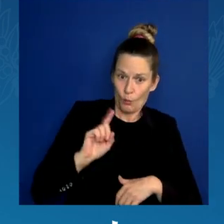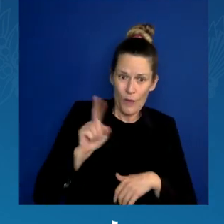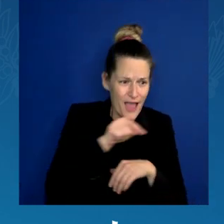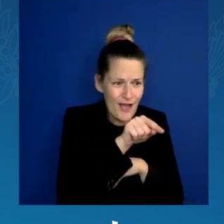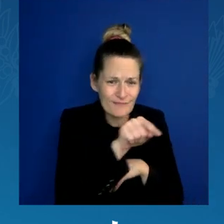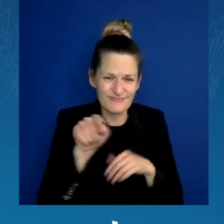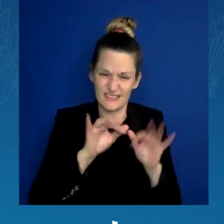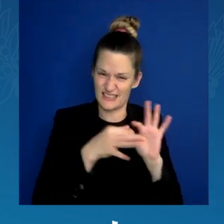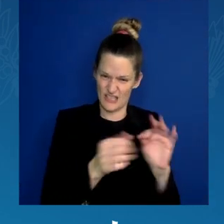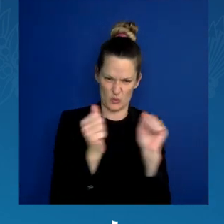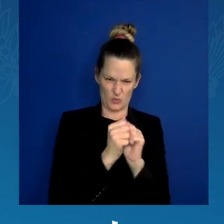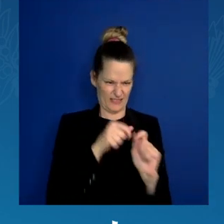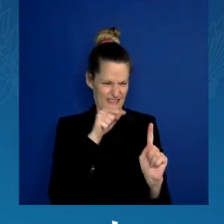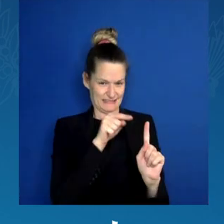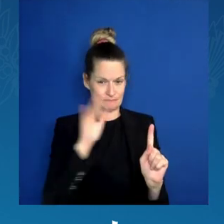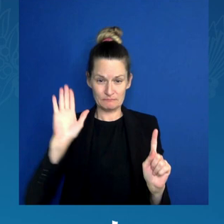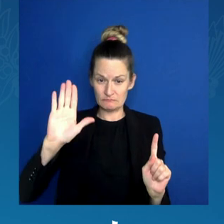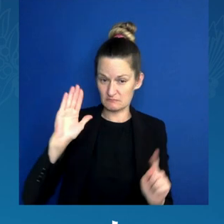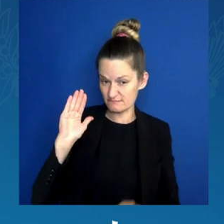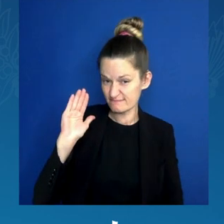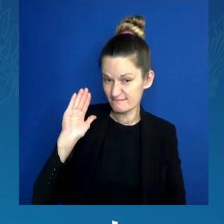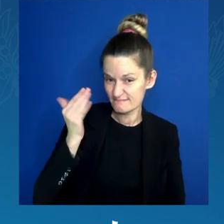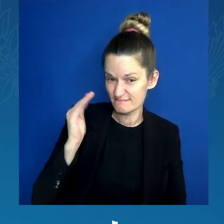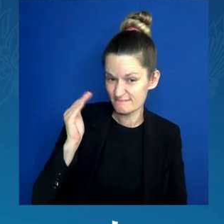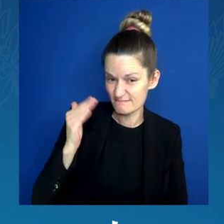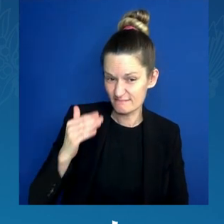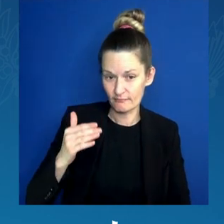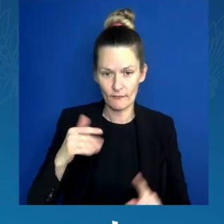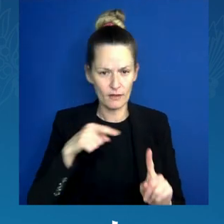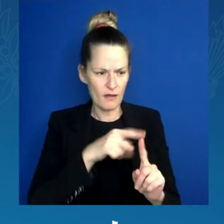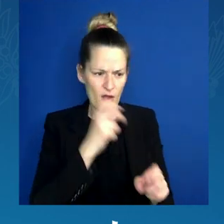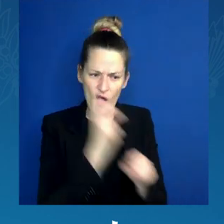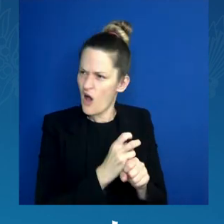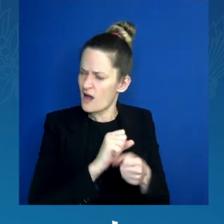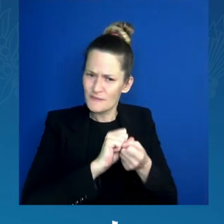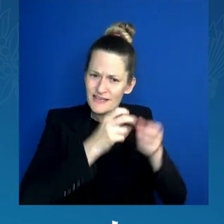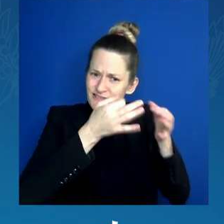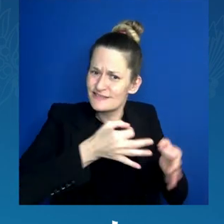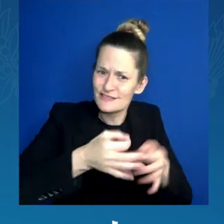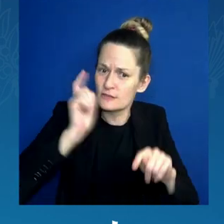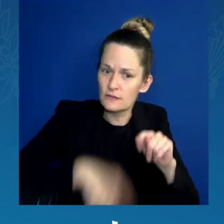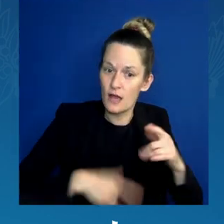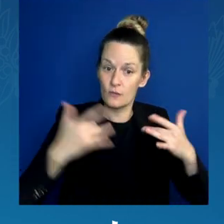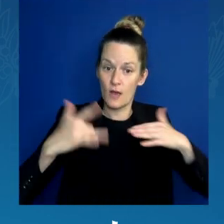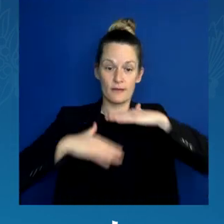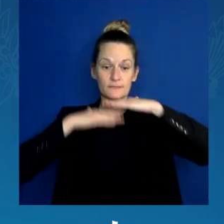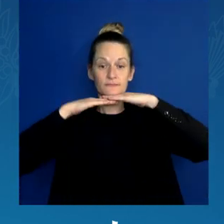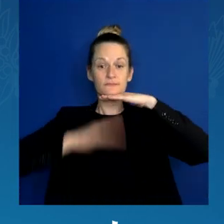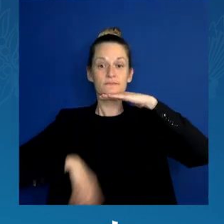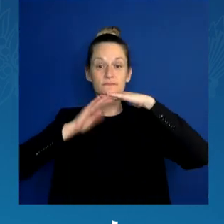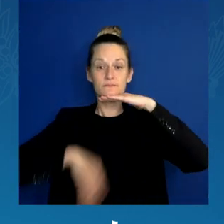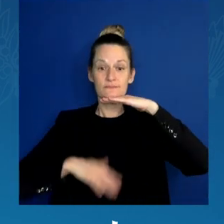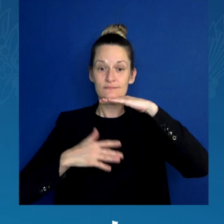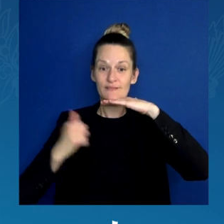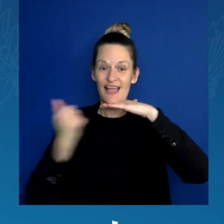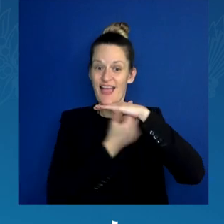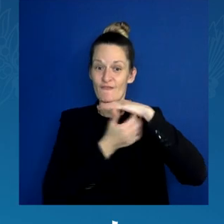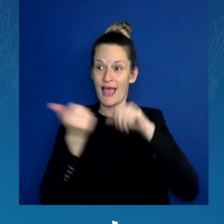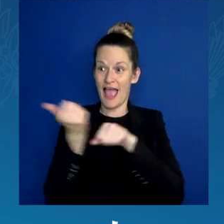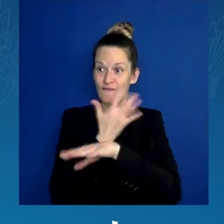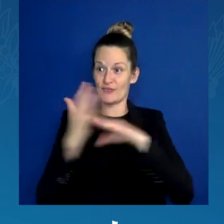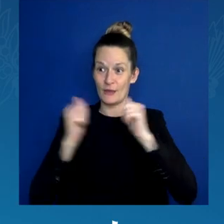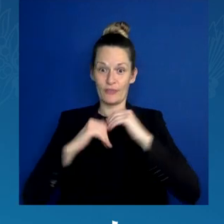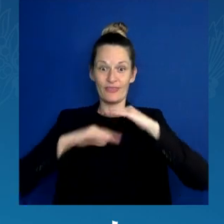decided that the body just starts from the neck down. But what about health care from the neck up?